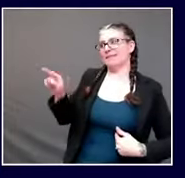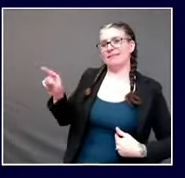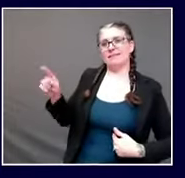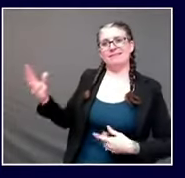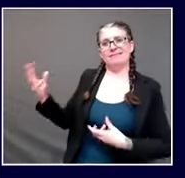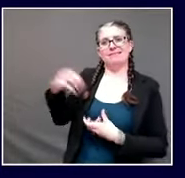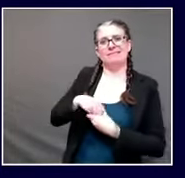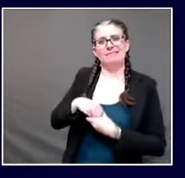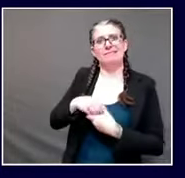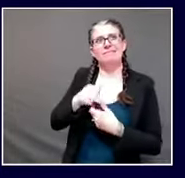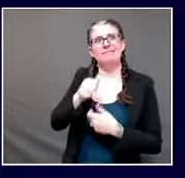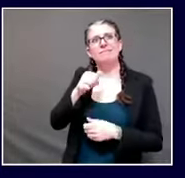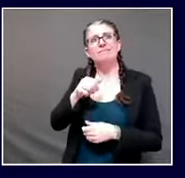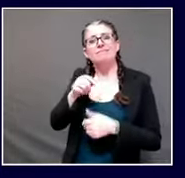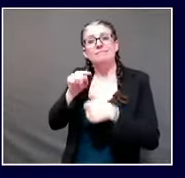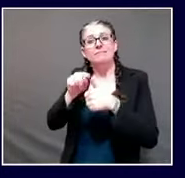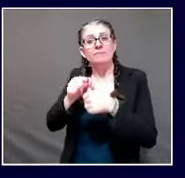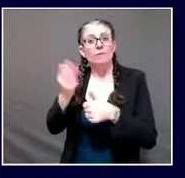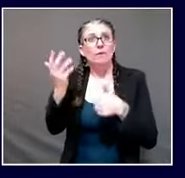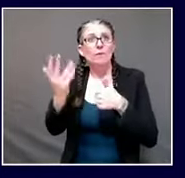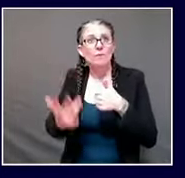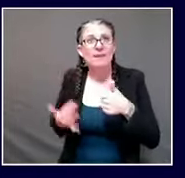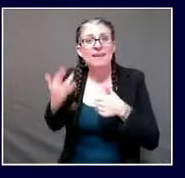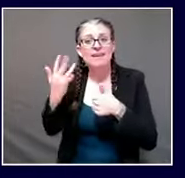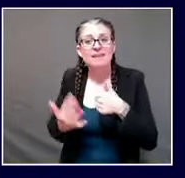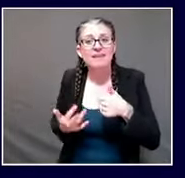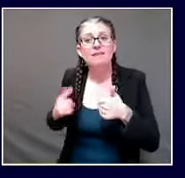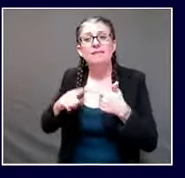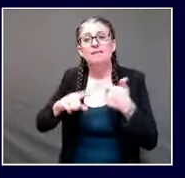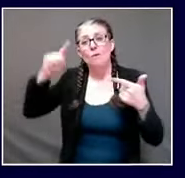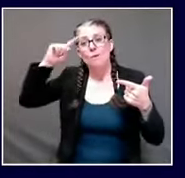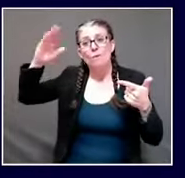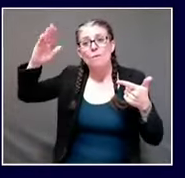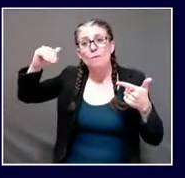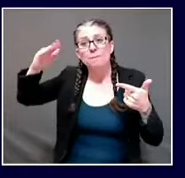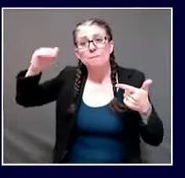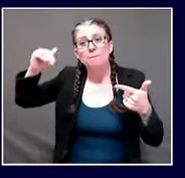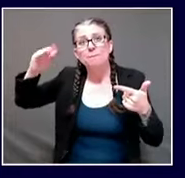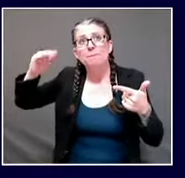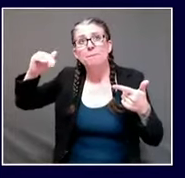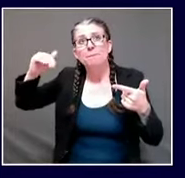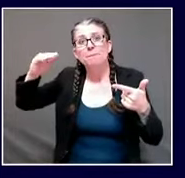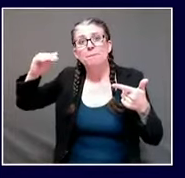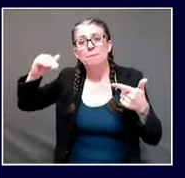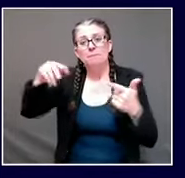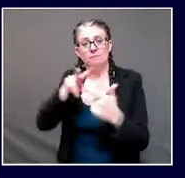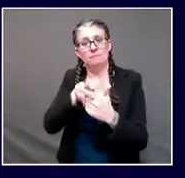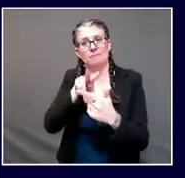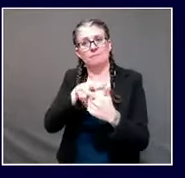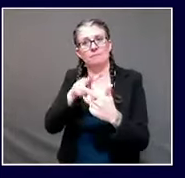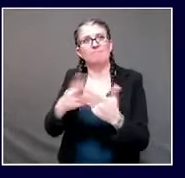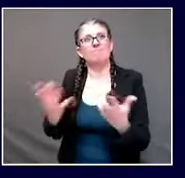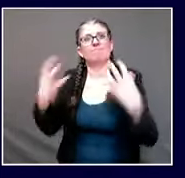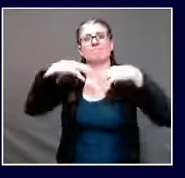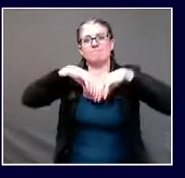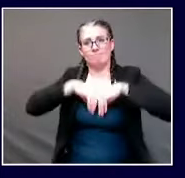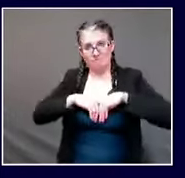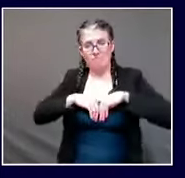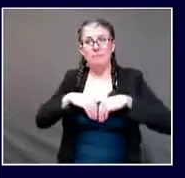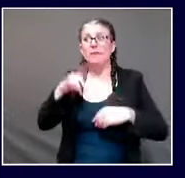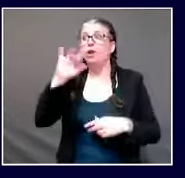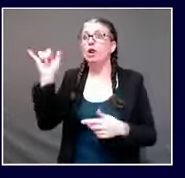we wear a mask we watch our distance we wash our hands keep the faith